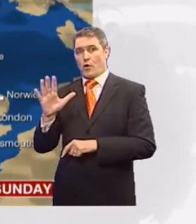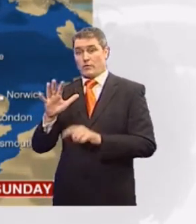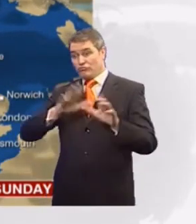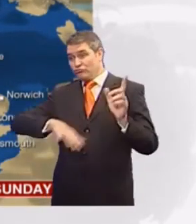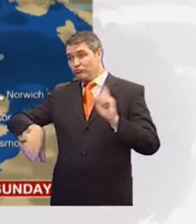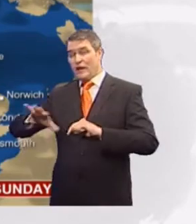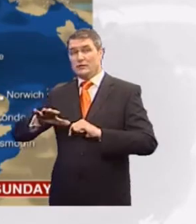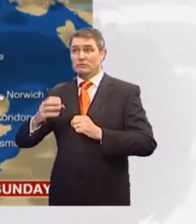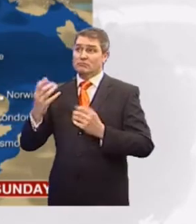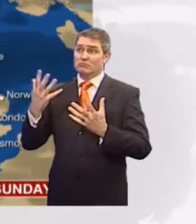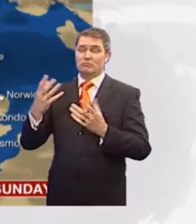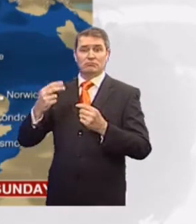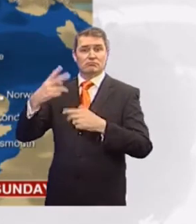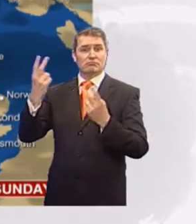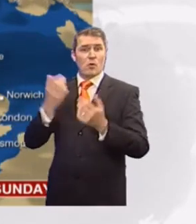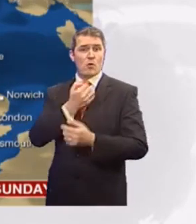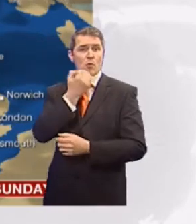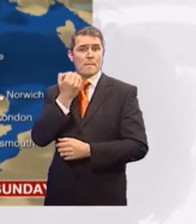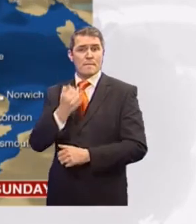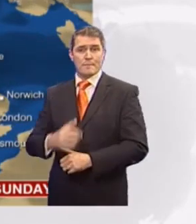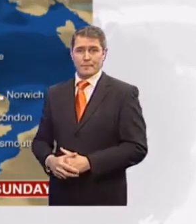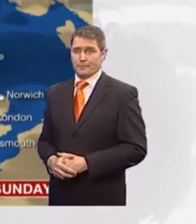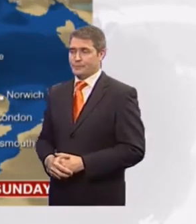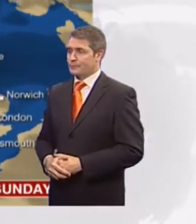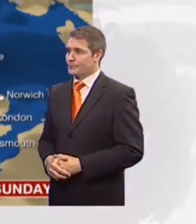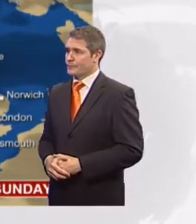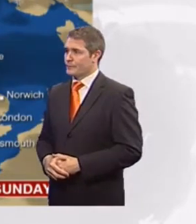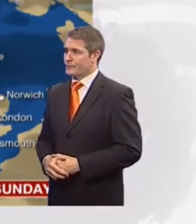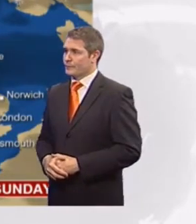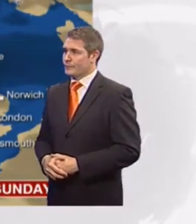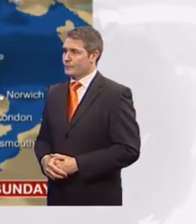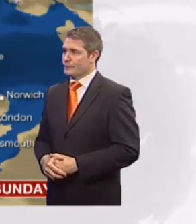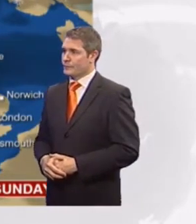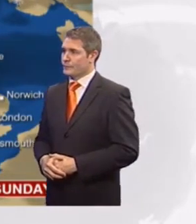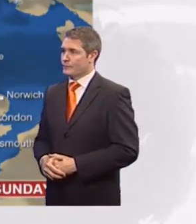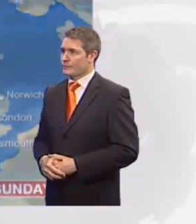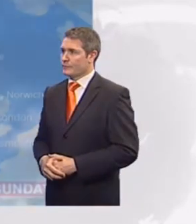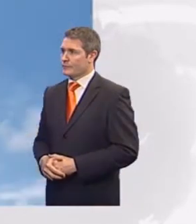dry, bright and quite warm in the far south. That's how it's looking. Take care.